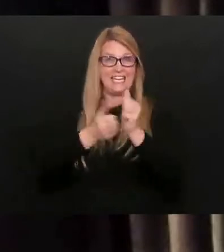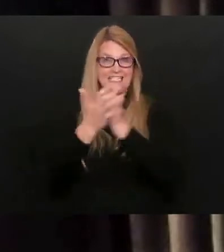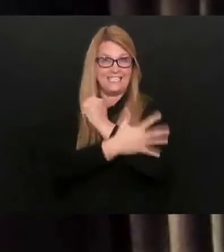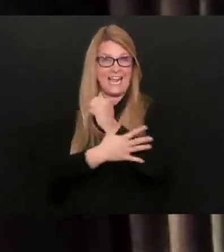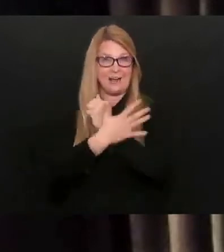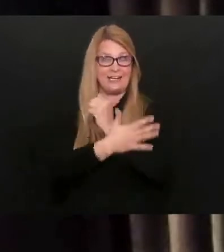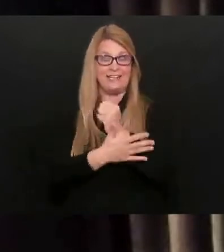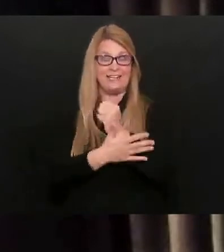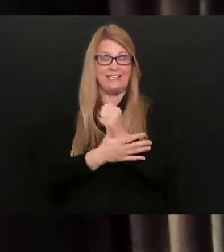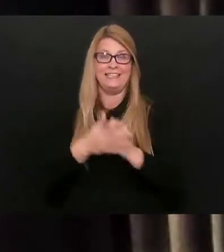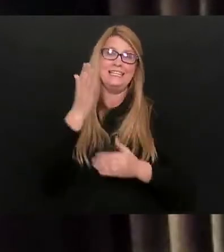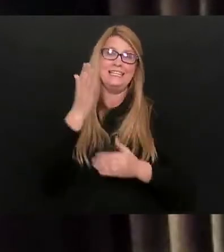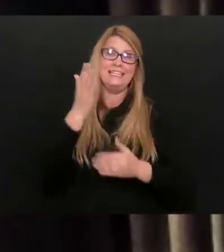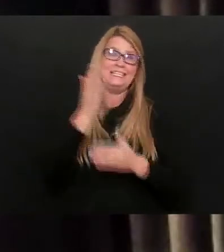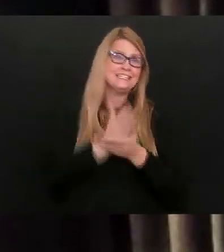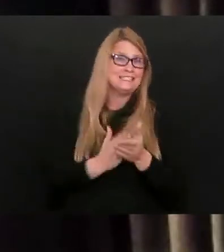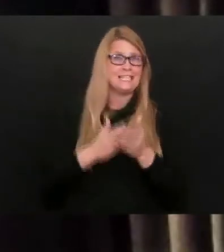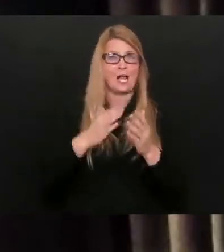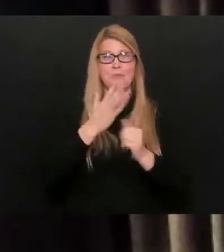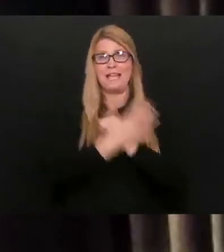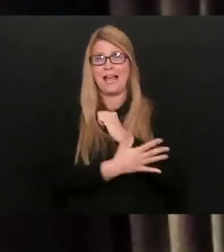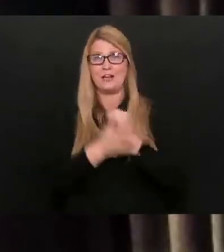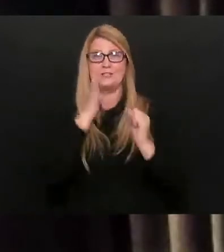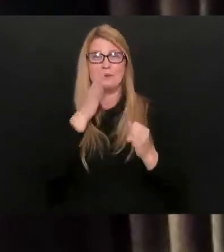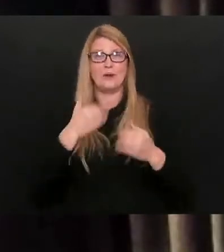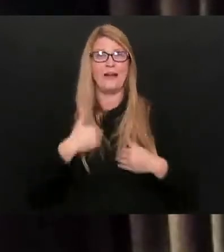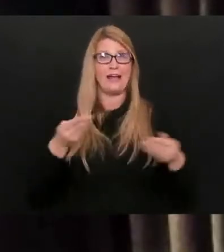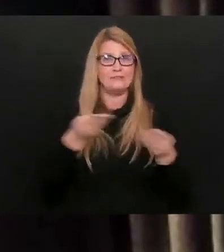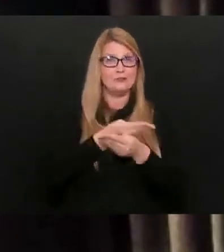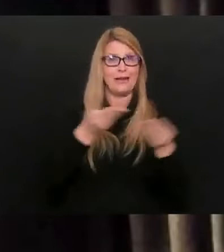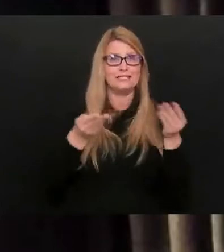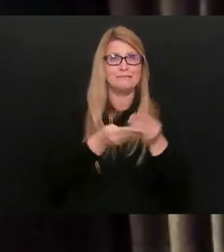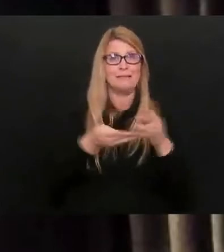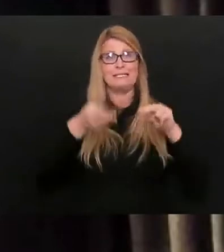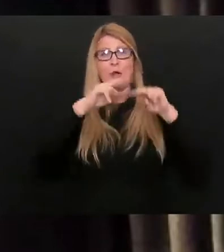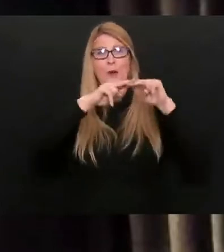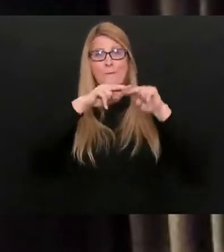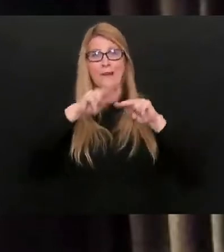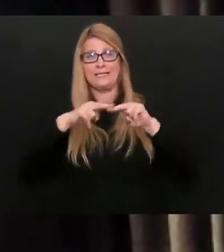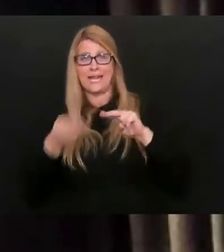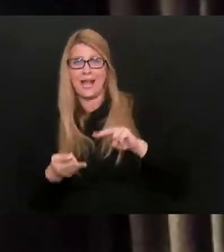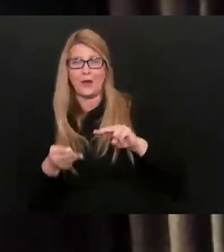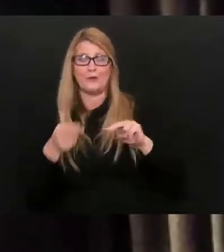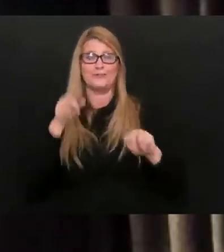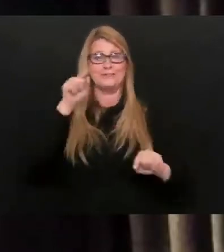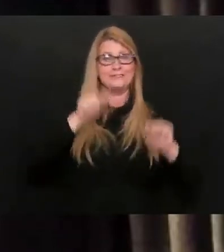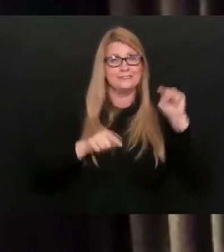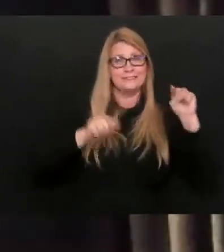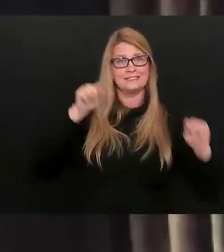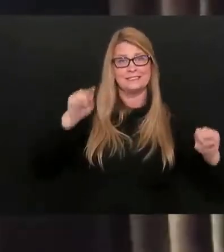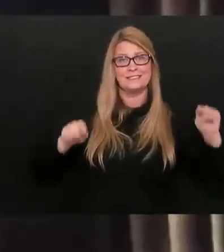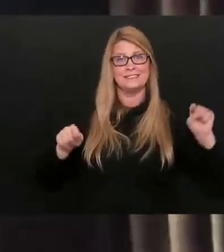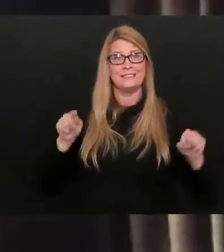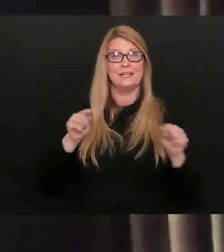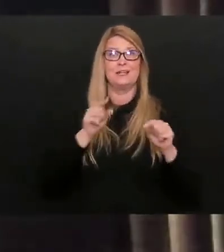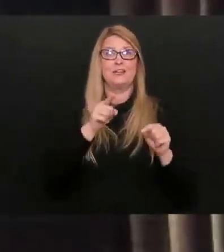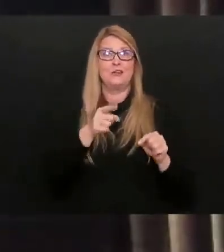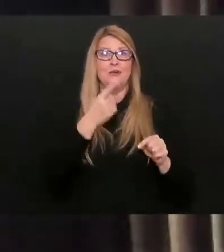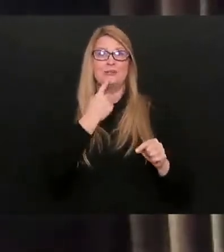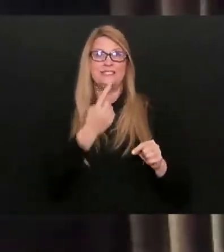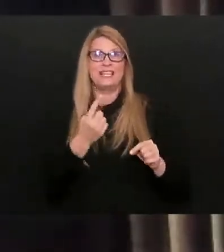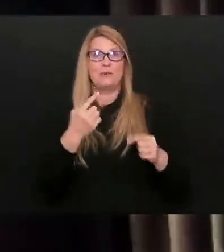rates in counties as we continue to go forward. And so, some counties may kind of, as you say, have